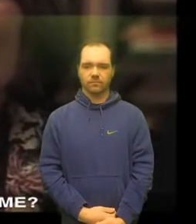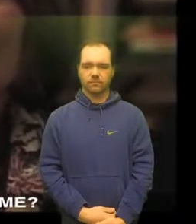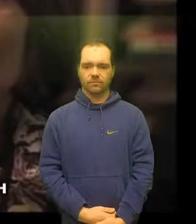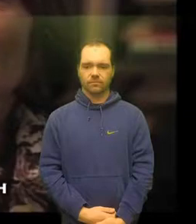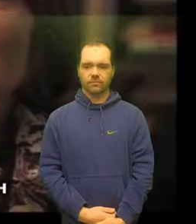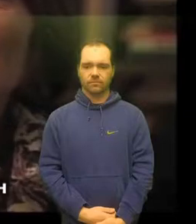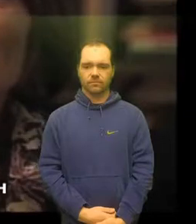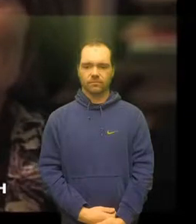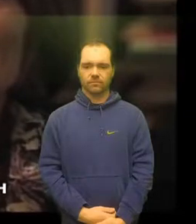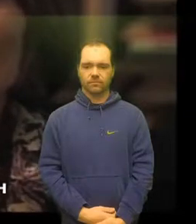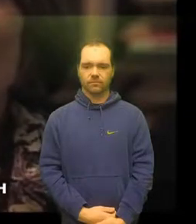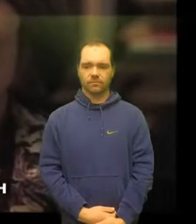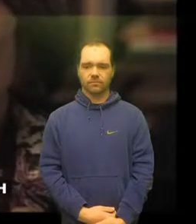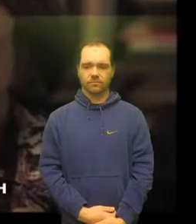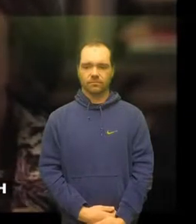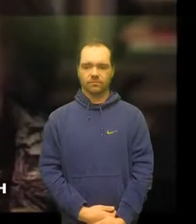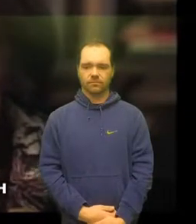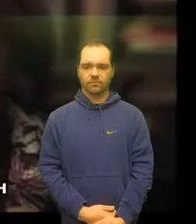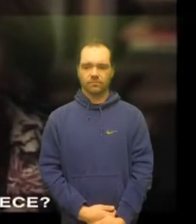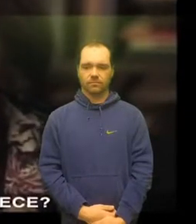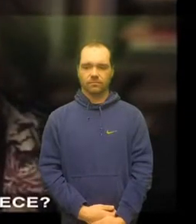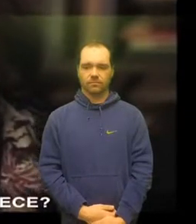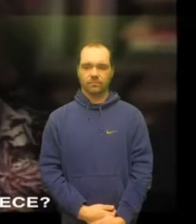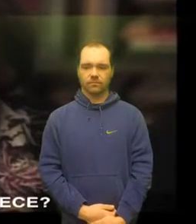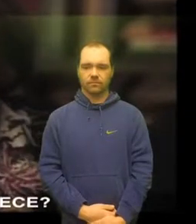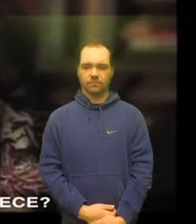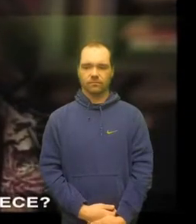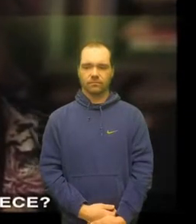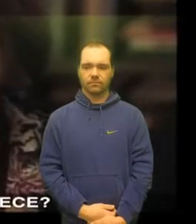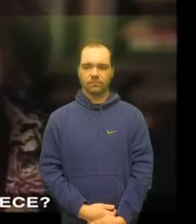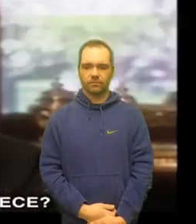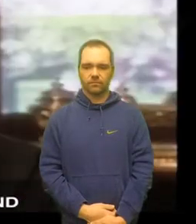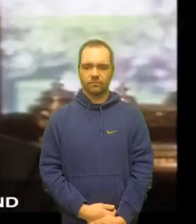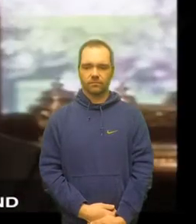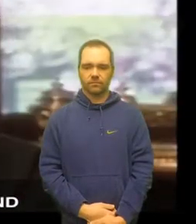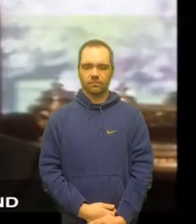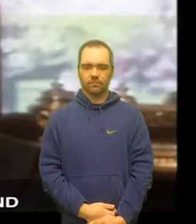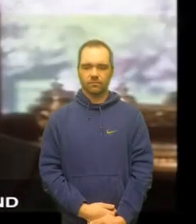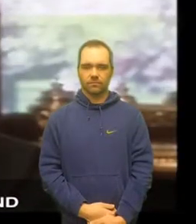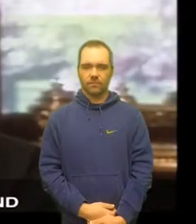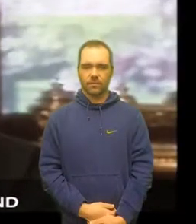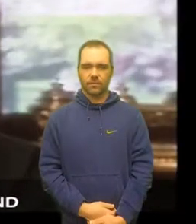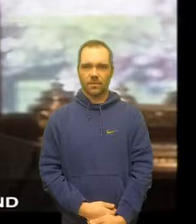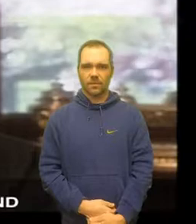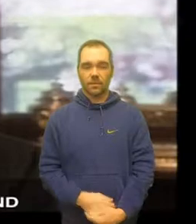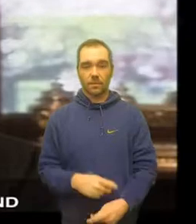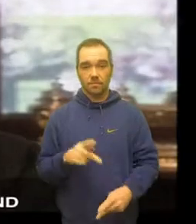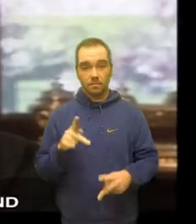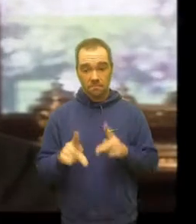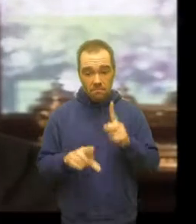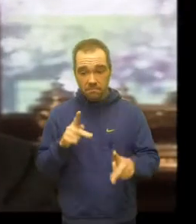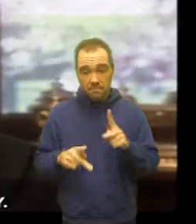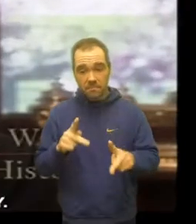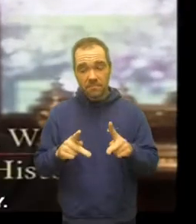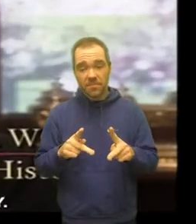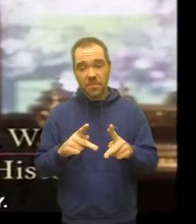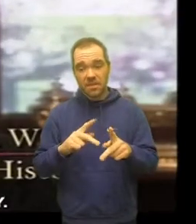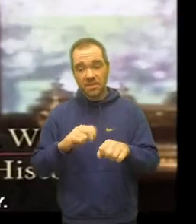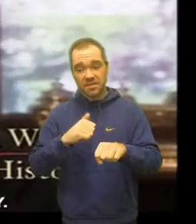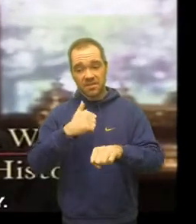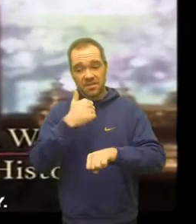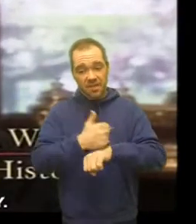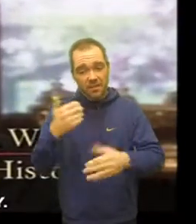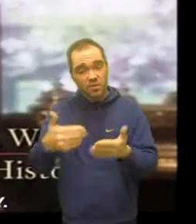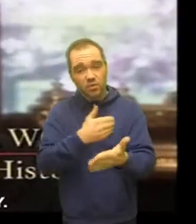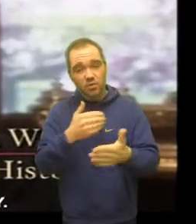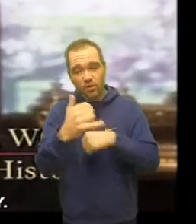happened to Rome? What about the English commonwealth? What had happened to Greece? Never before had a people deliberated and